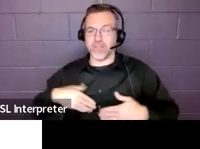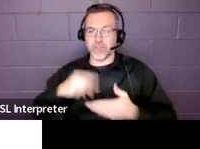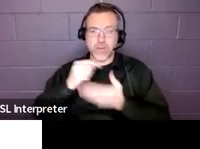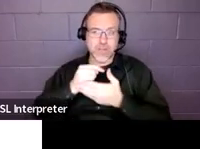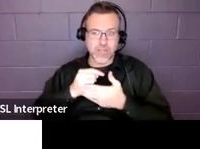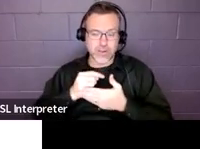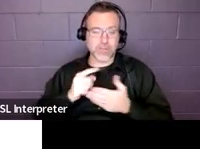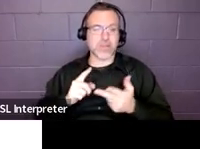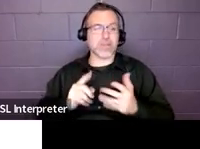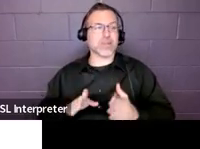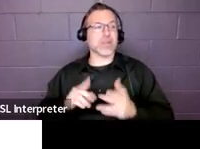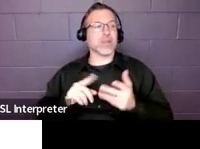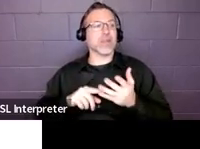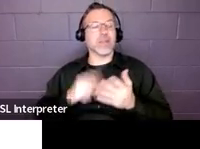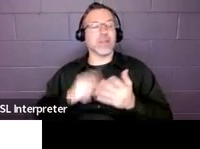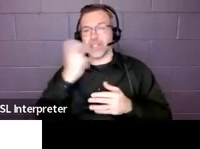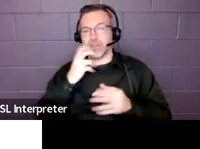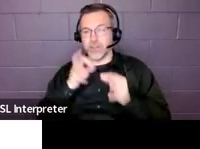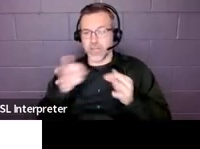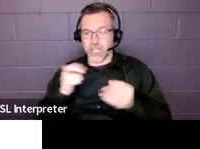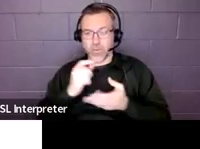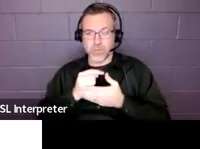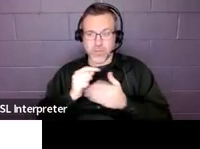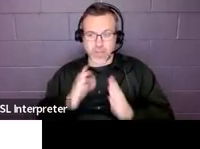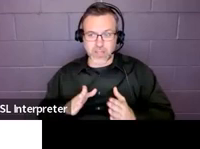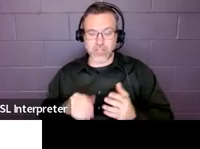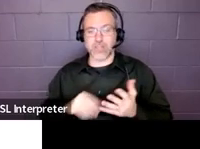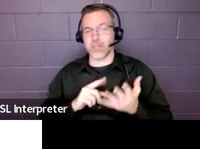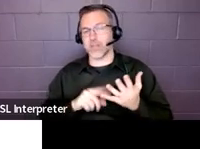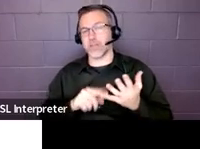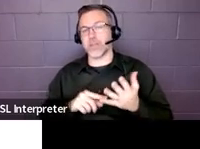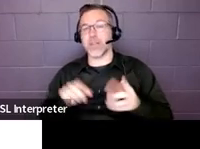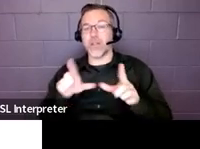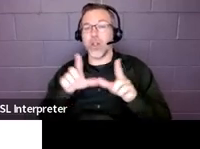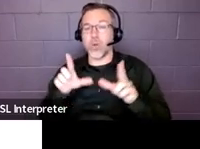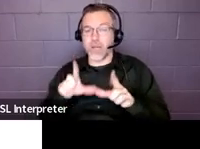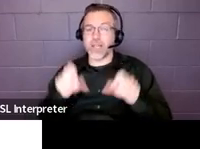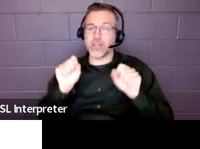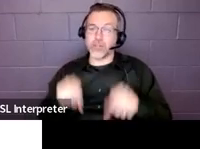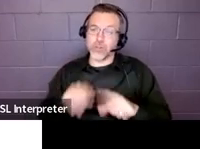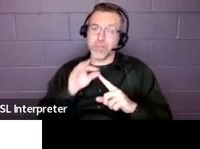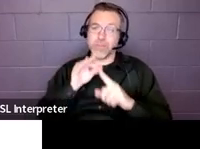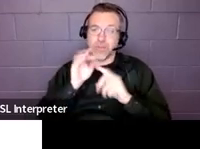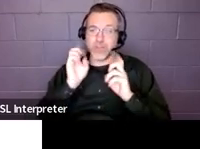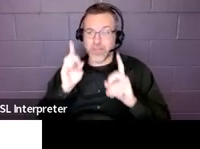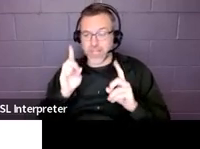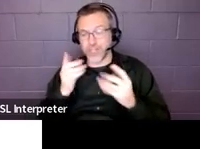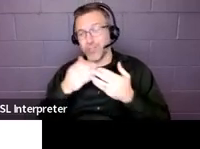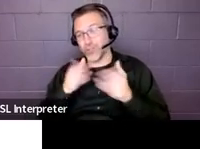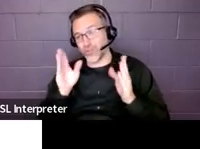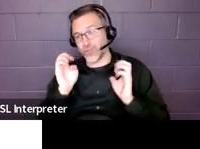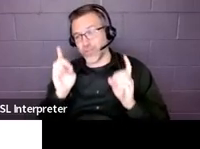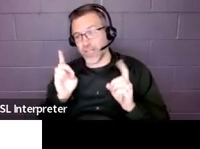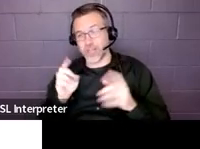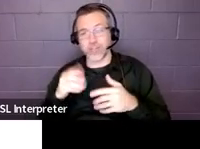language pathologist, the location could be special education, general education, or both.